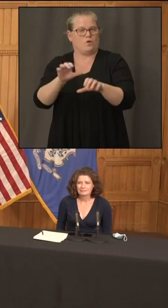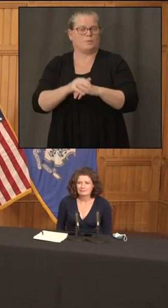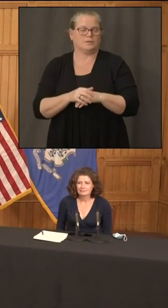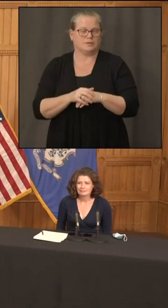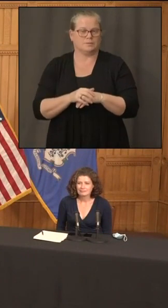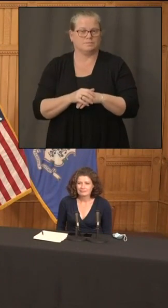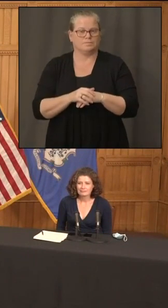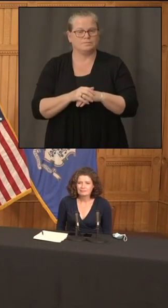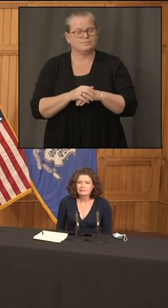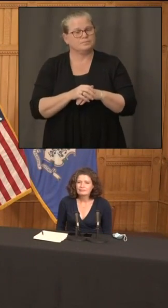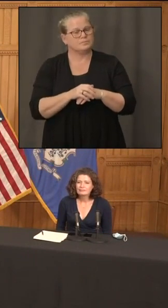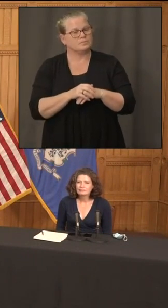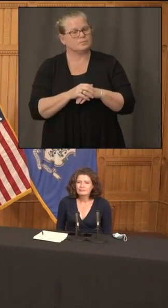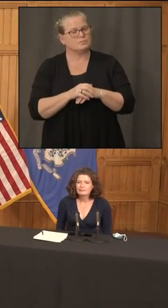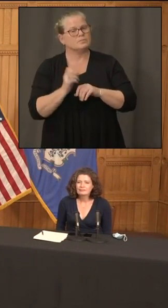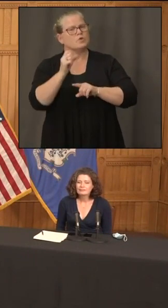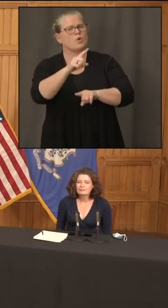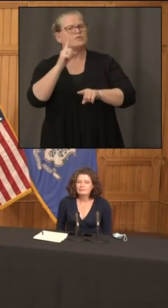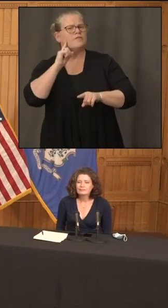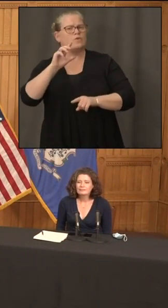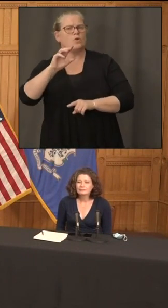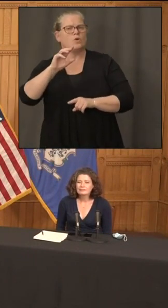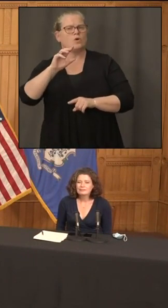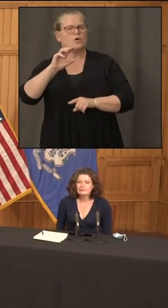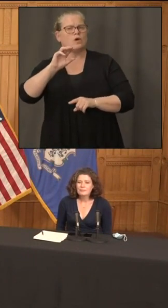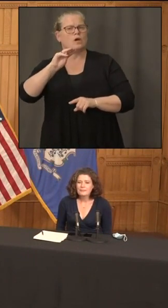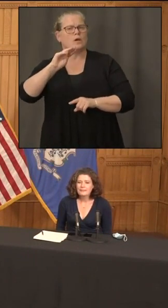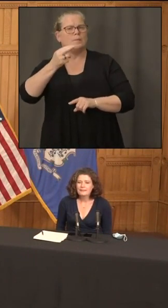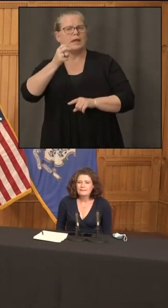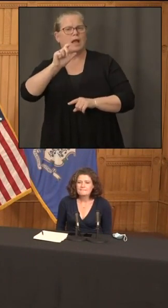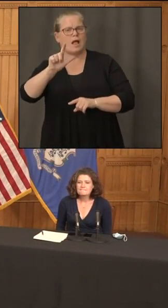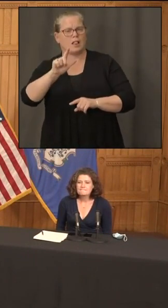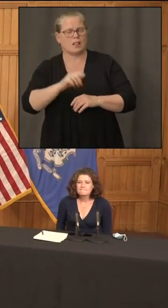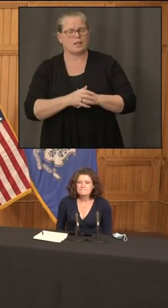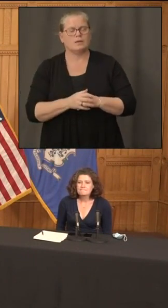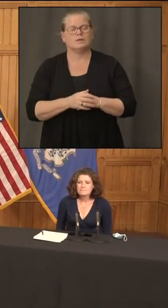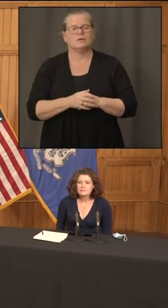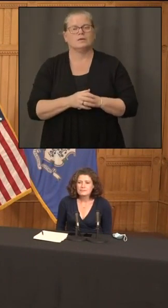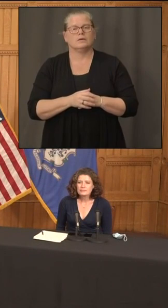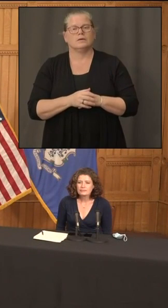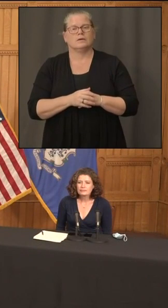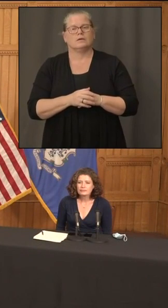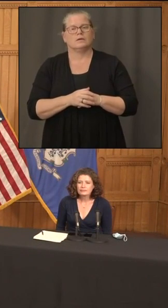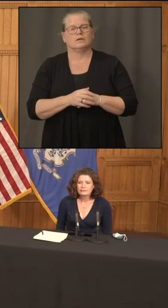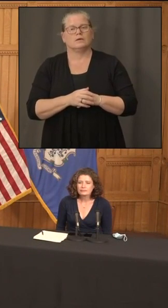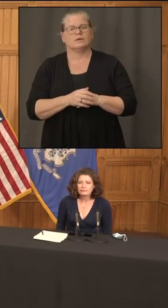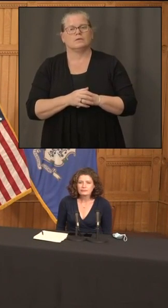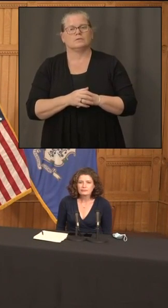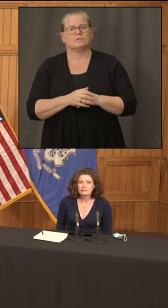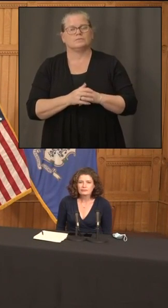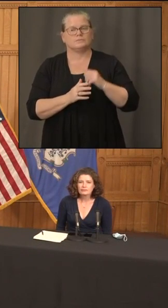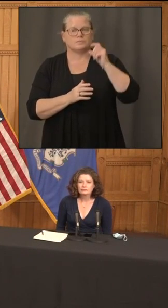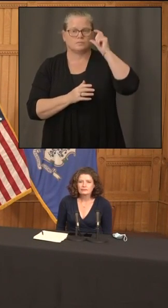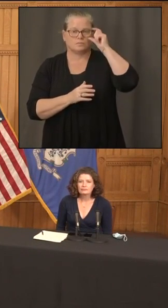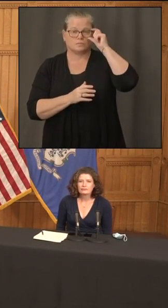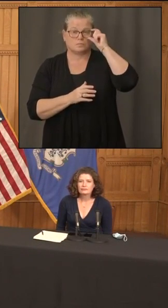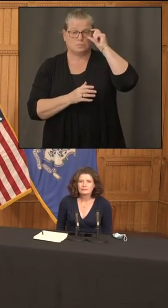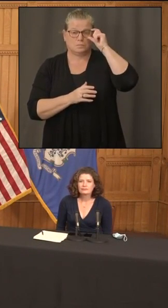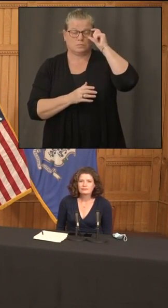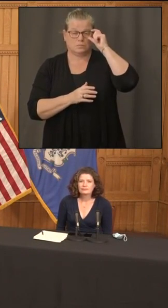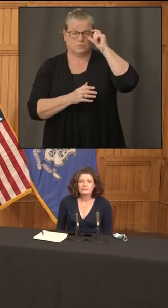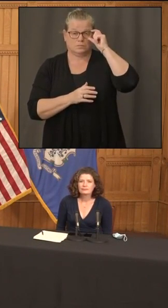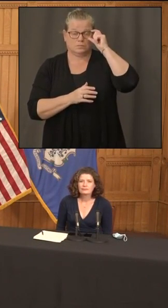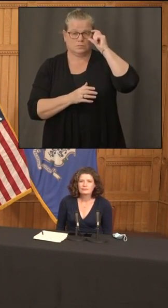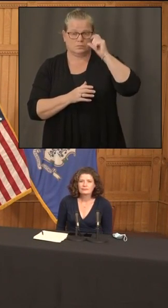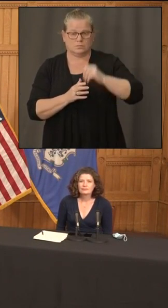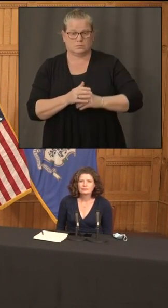and for for miguel because the whole uh situation is so fluid has anything changed in the last week